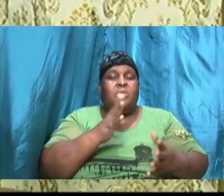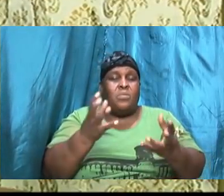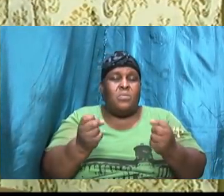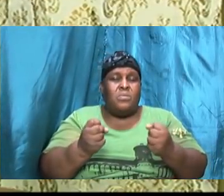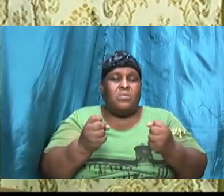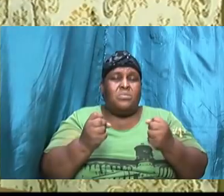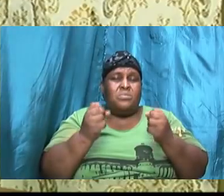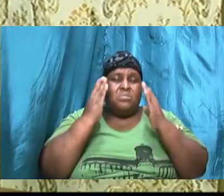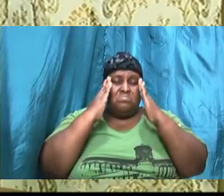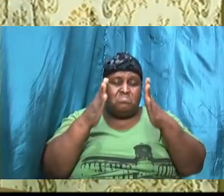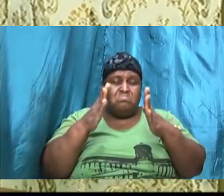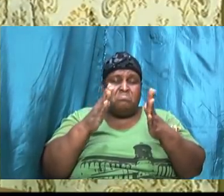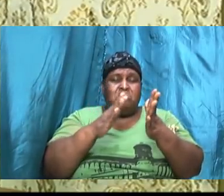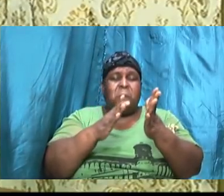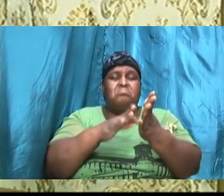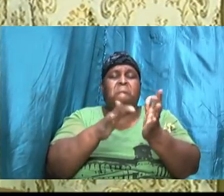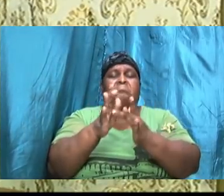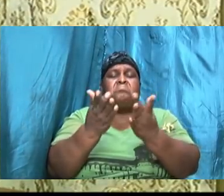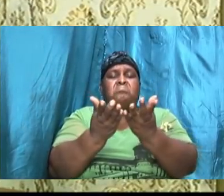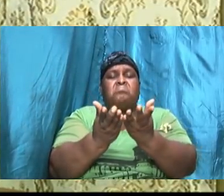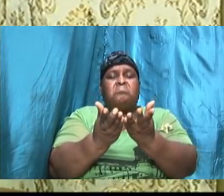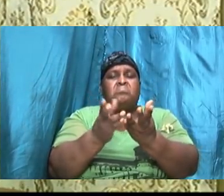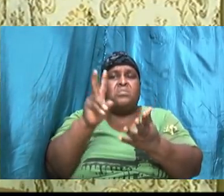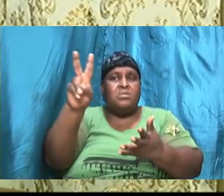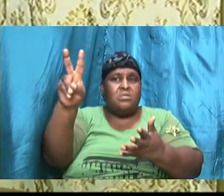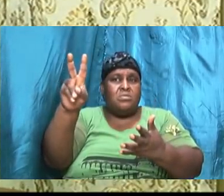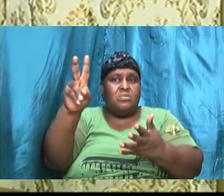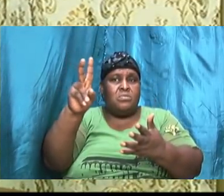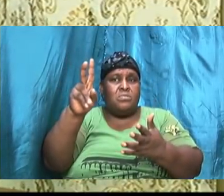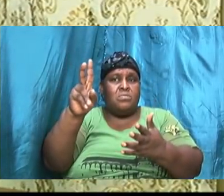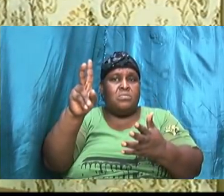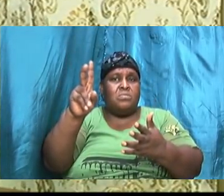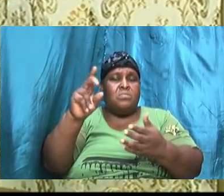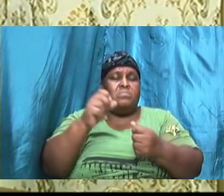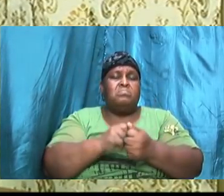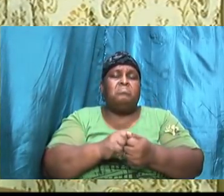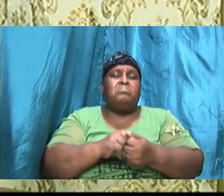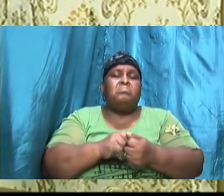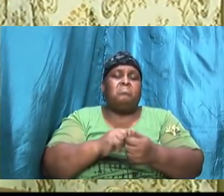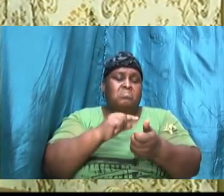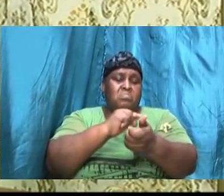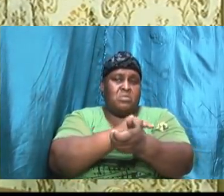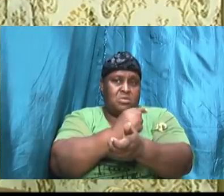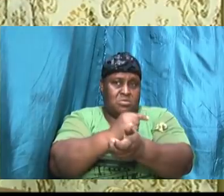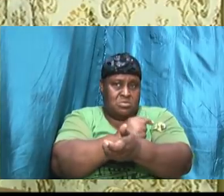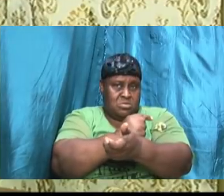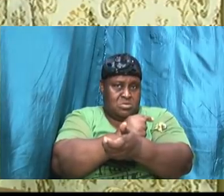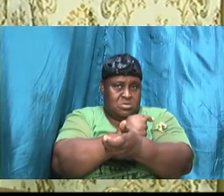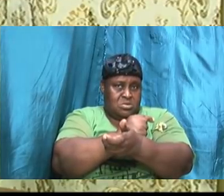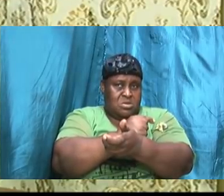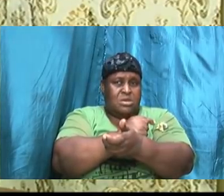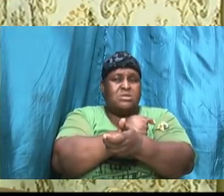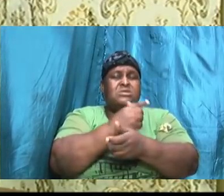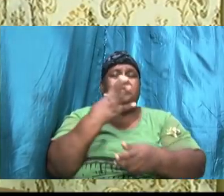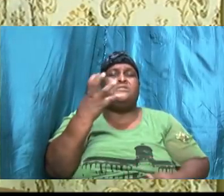passages of Scripture, taken from, first of all, Genesis chapter 15,